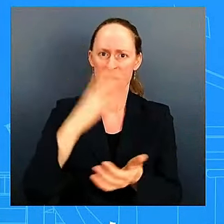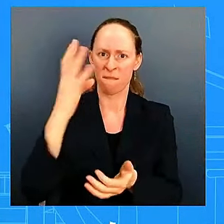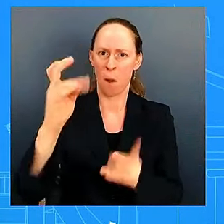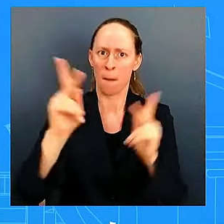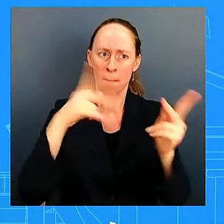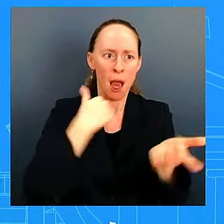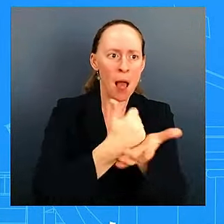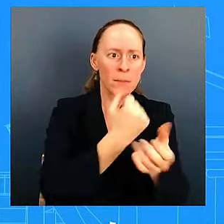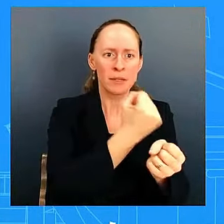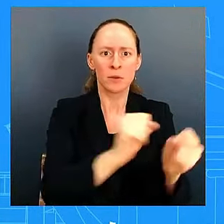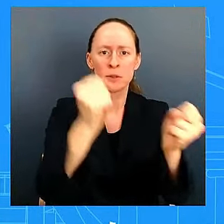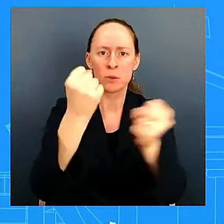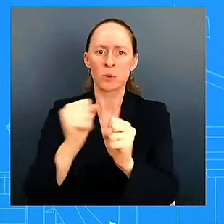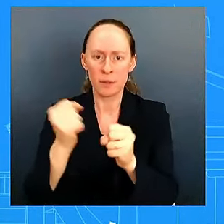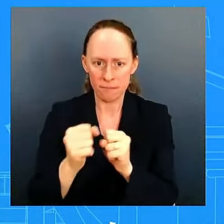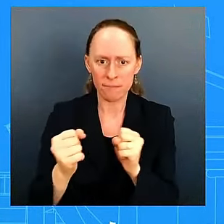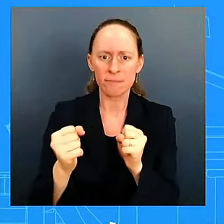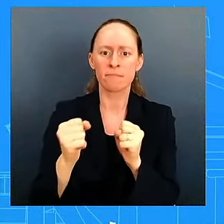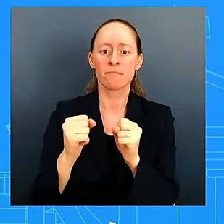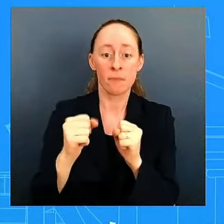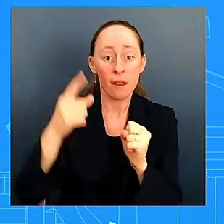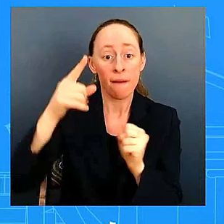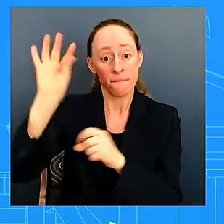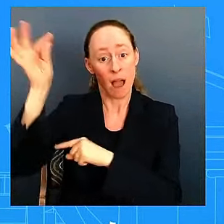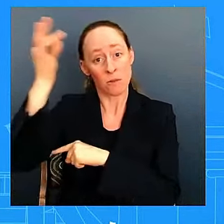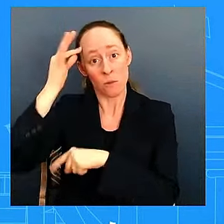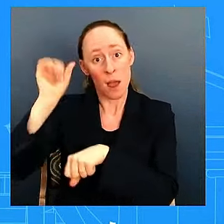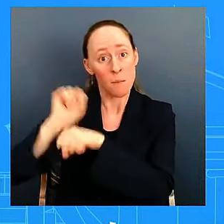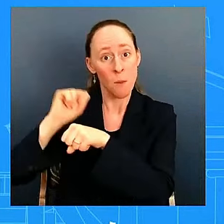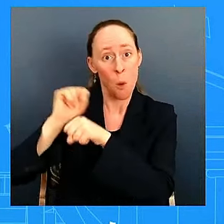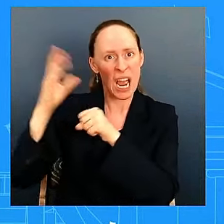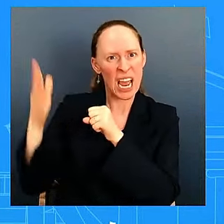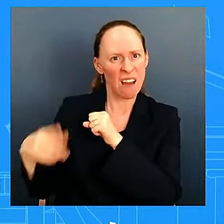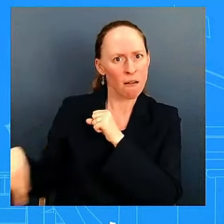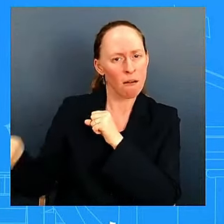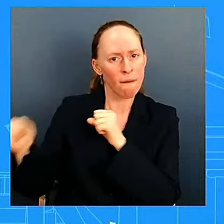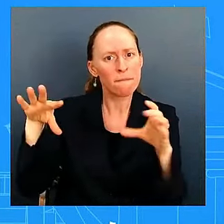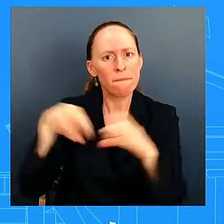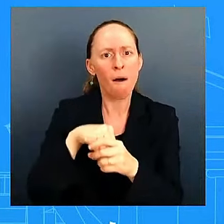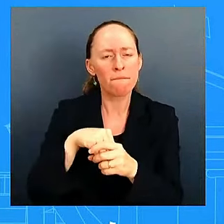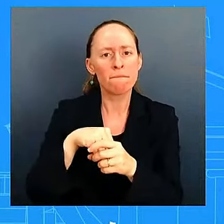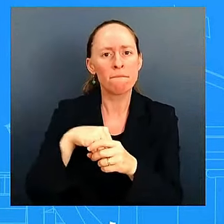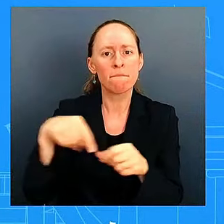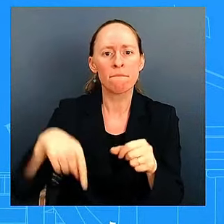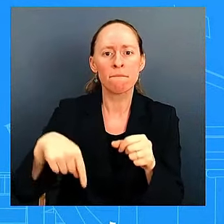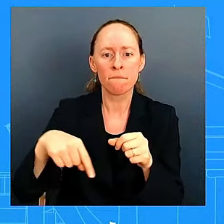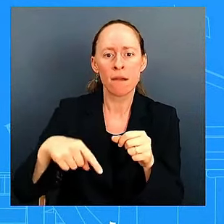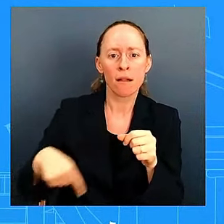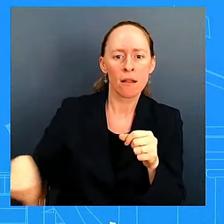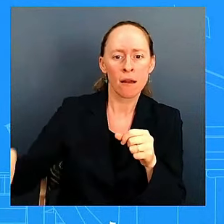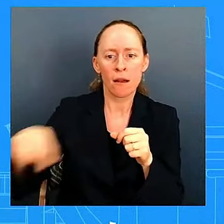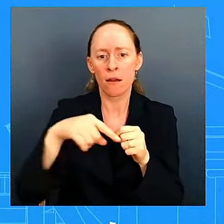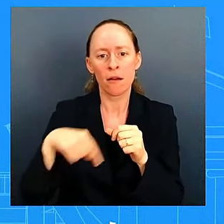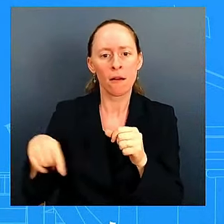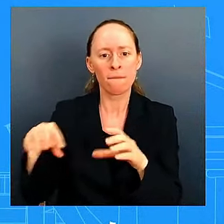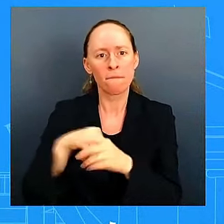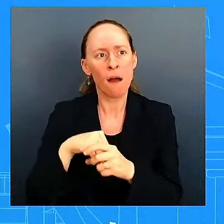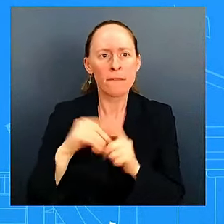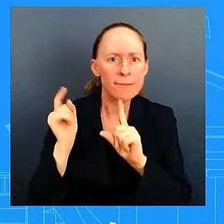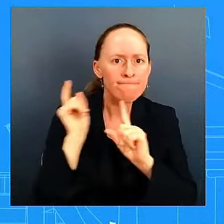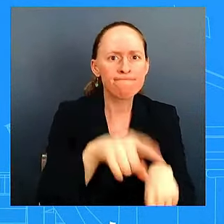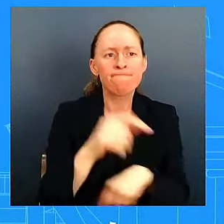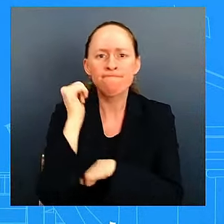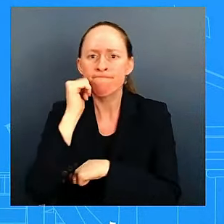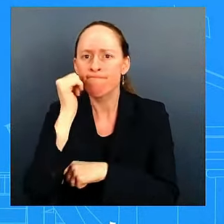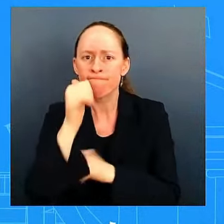these uh agencies right fema and others uh this is what they do this is what they do this is what they're trained to do this is what